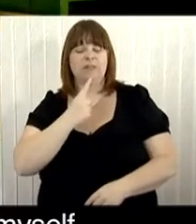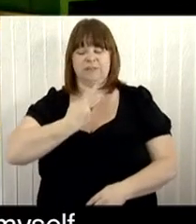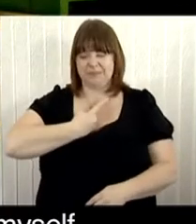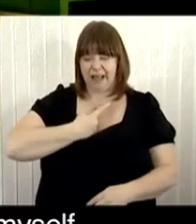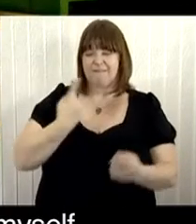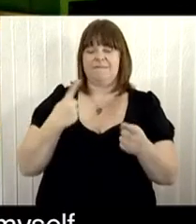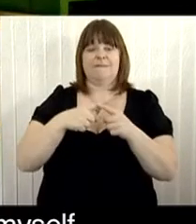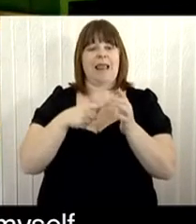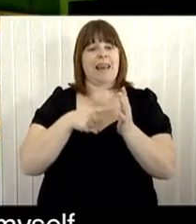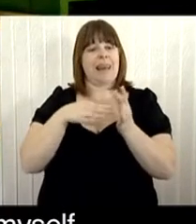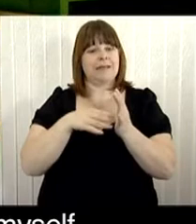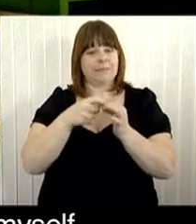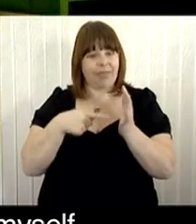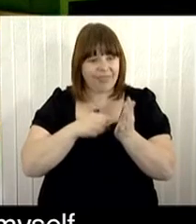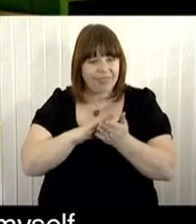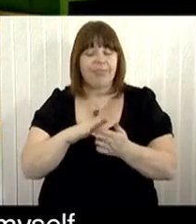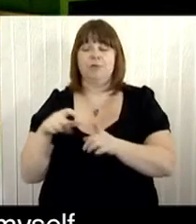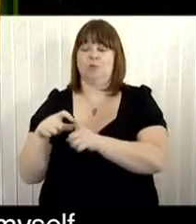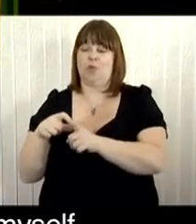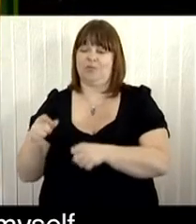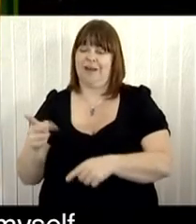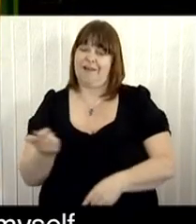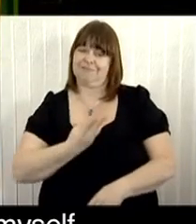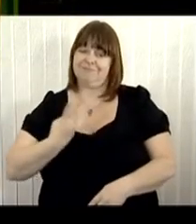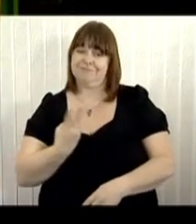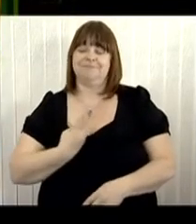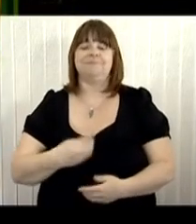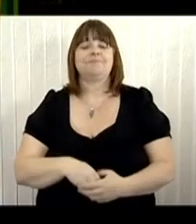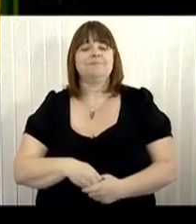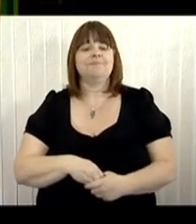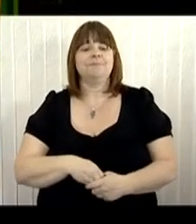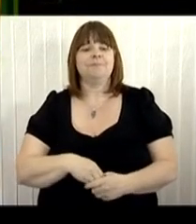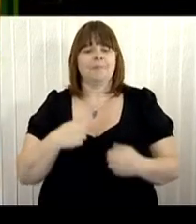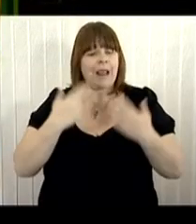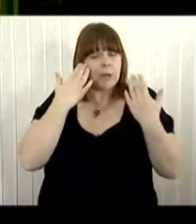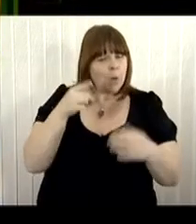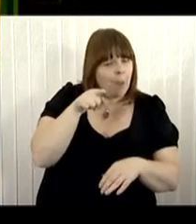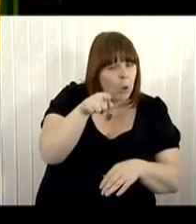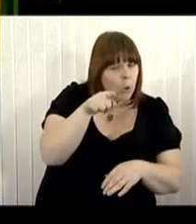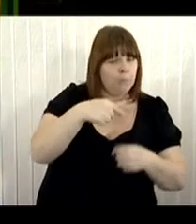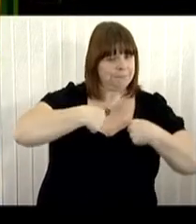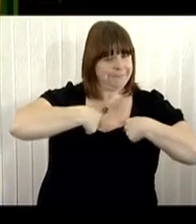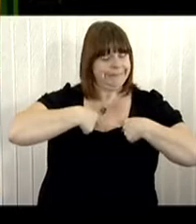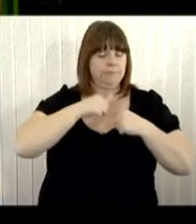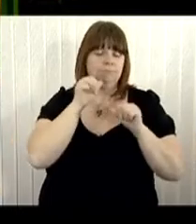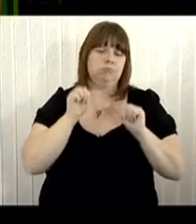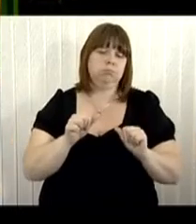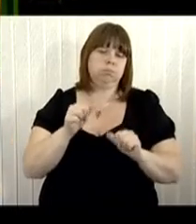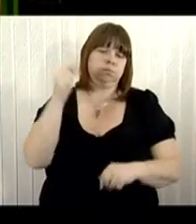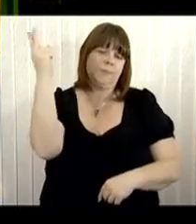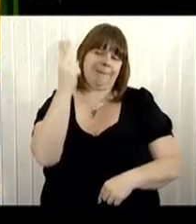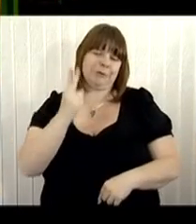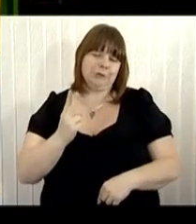and my daughter, Emma. I don't know about you, but I've always liked pictures.